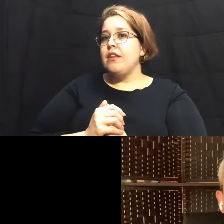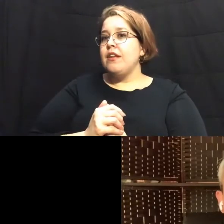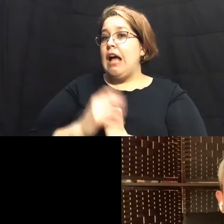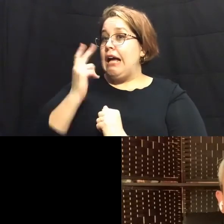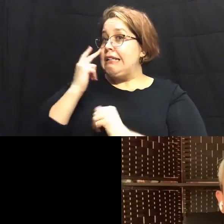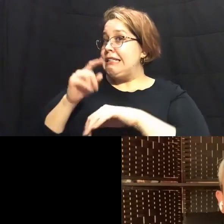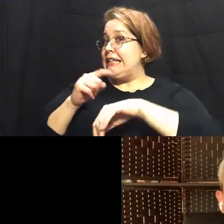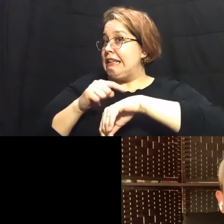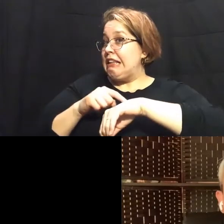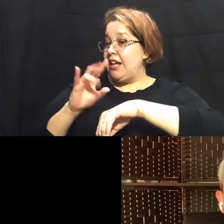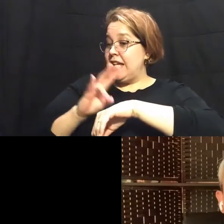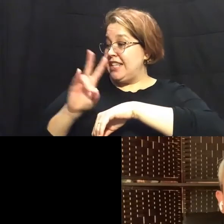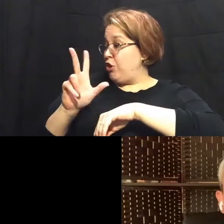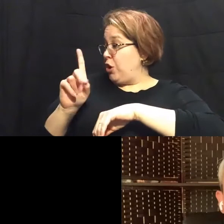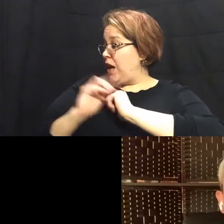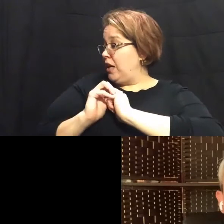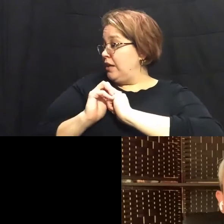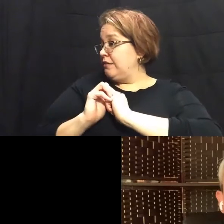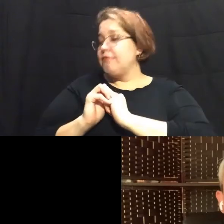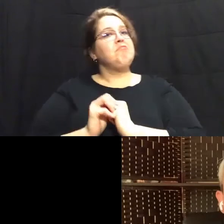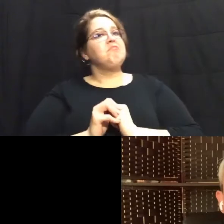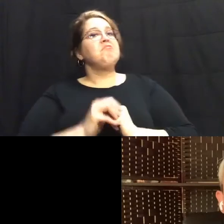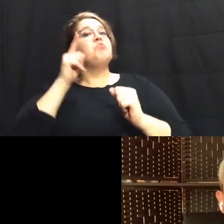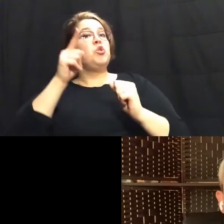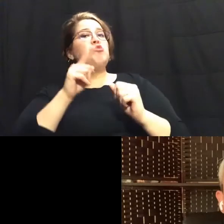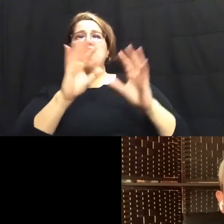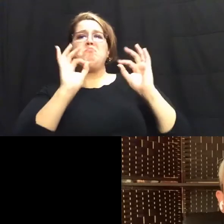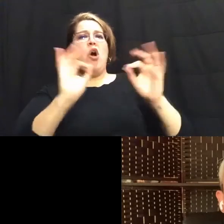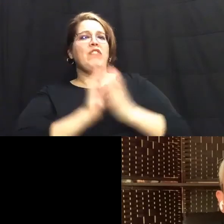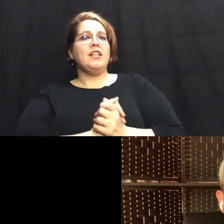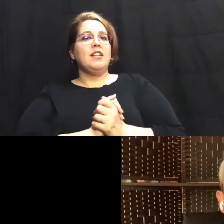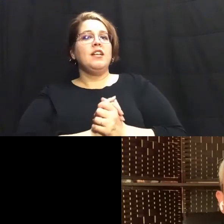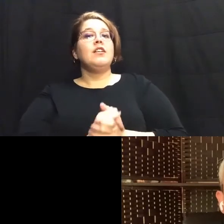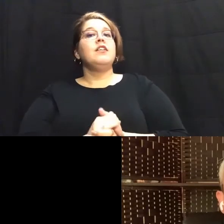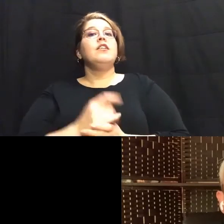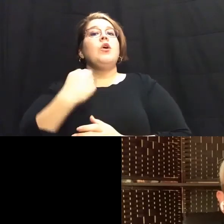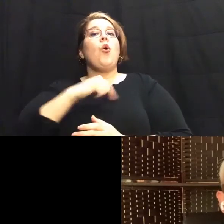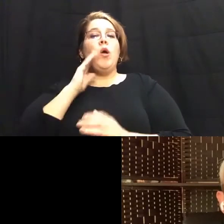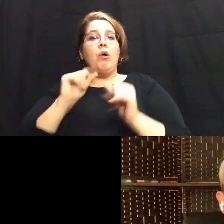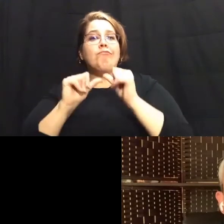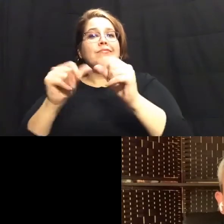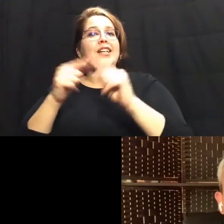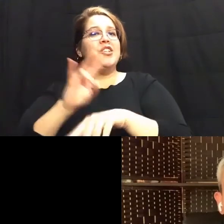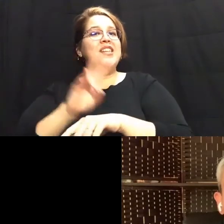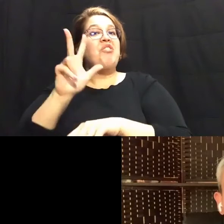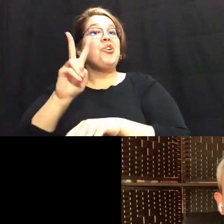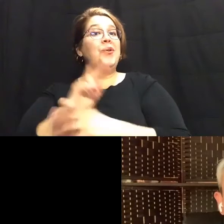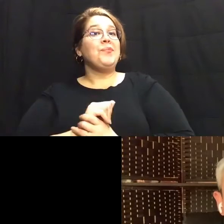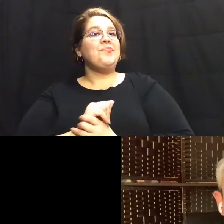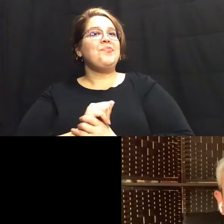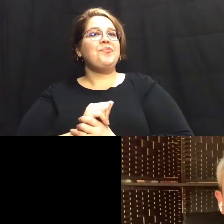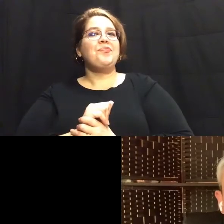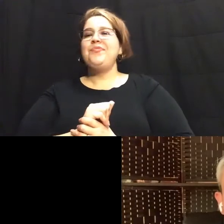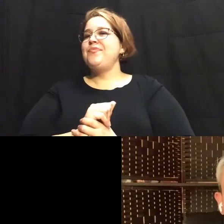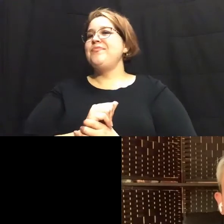at at 7 31 you you are just about perfect um we were going until 7 32 so well